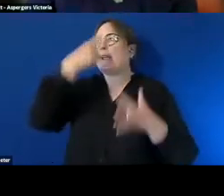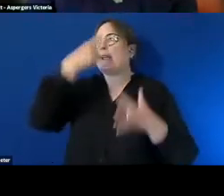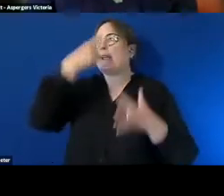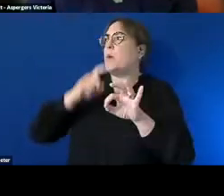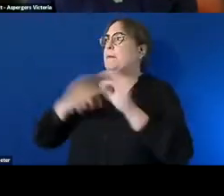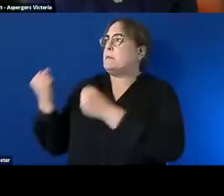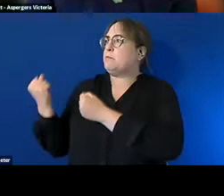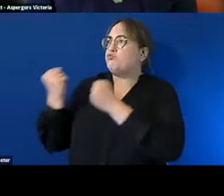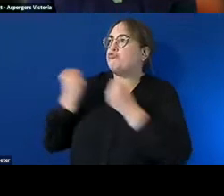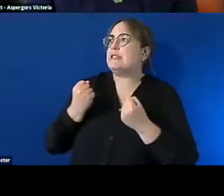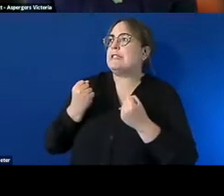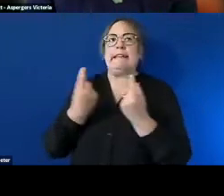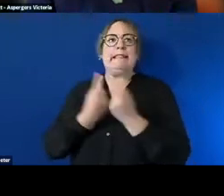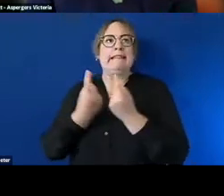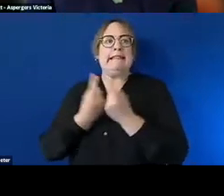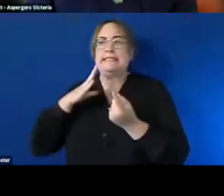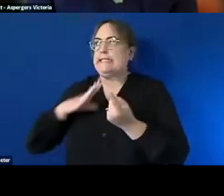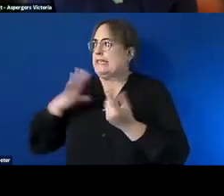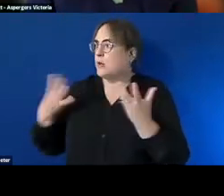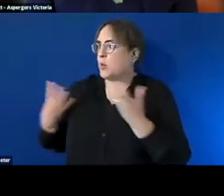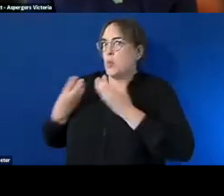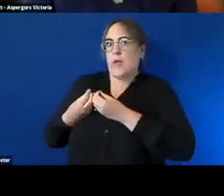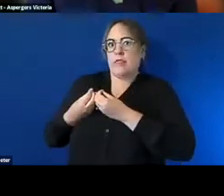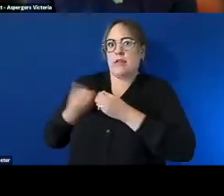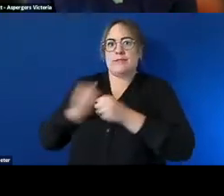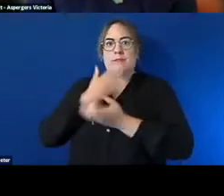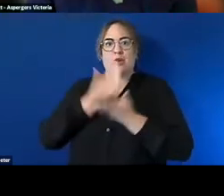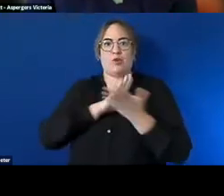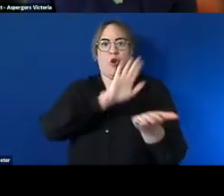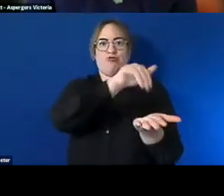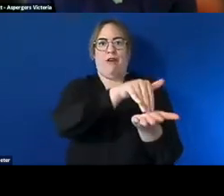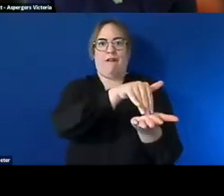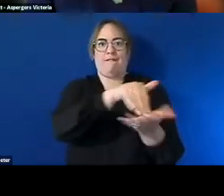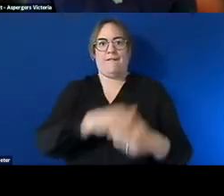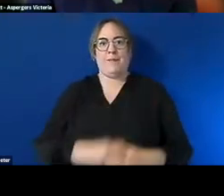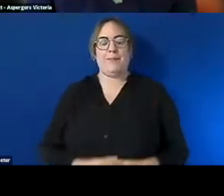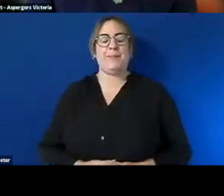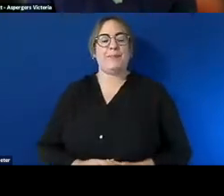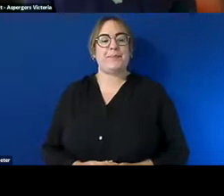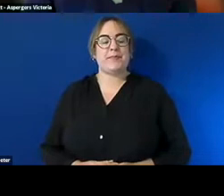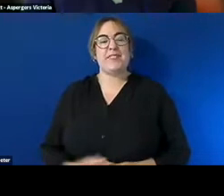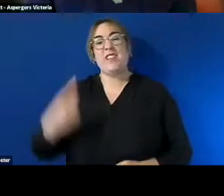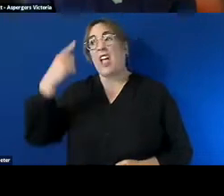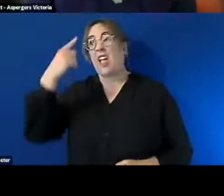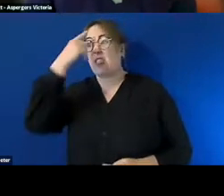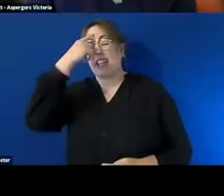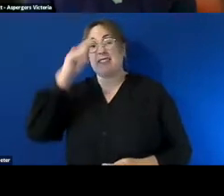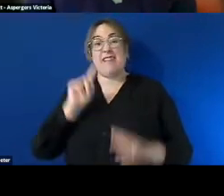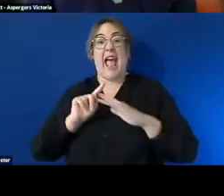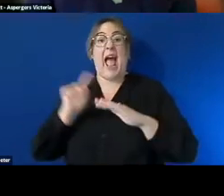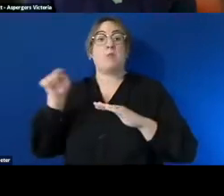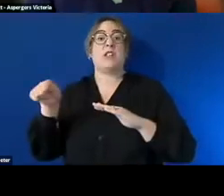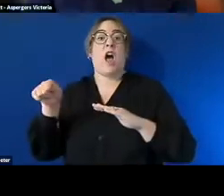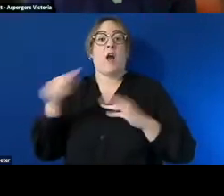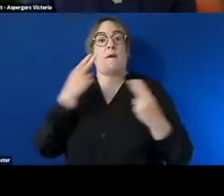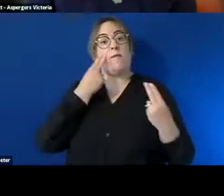work to get us there um the other thing i would think is to think outside the box you know in many ways cause